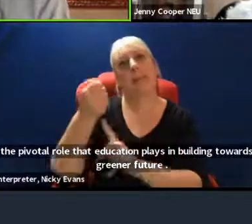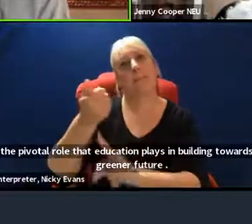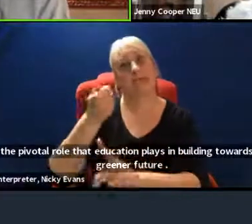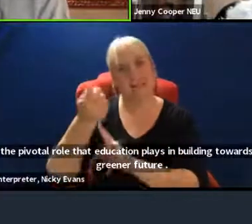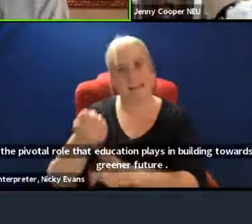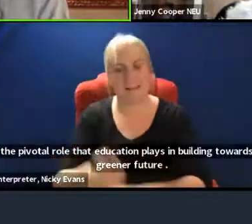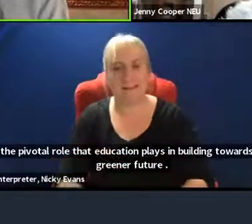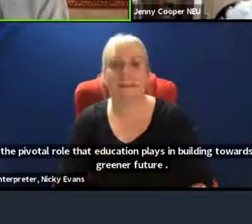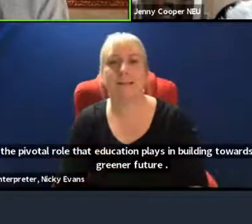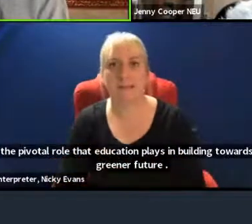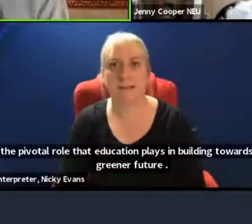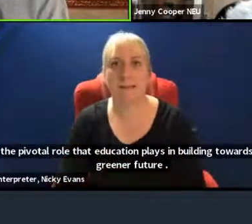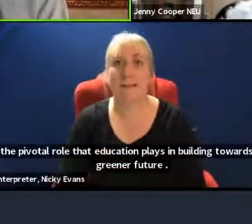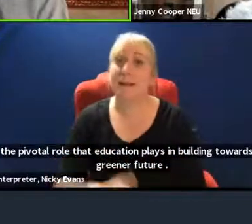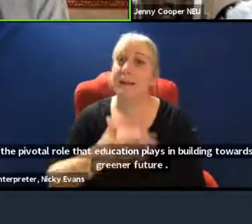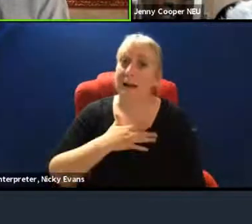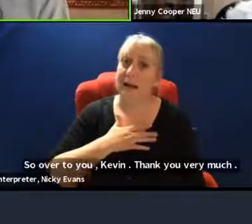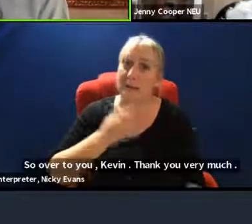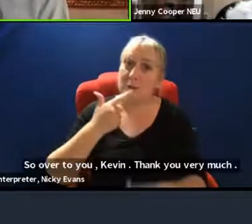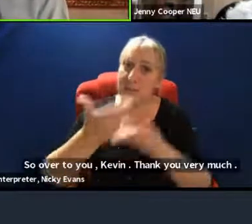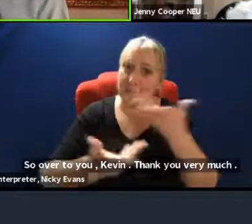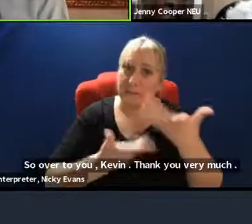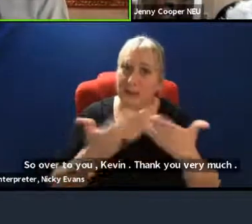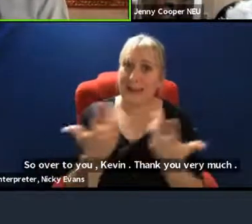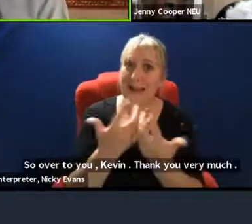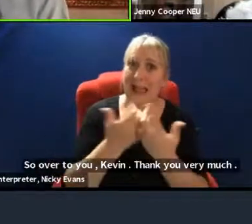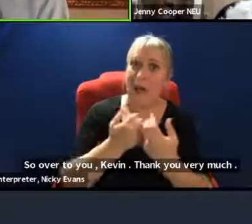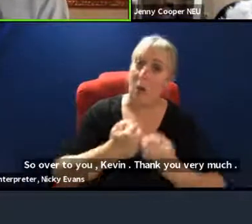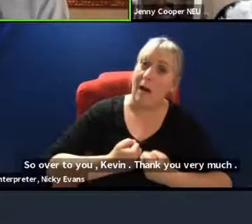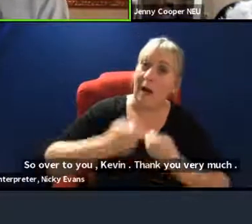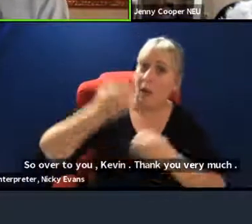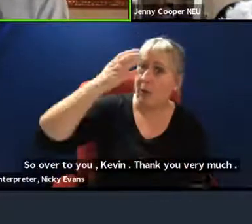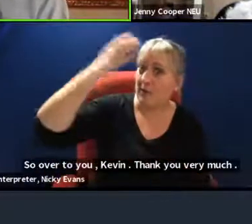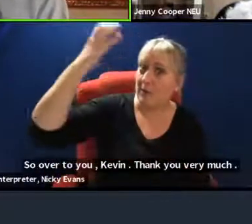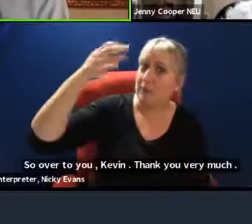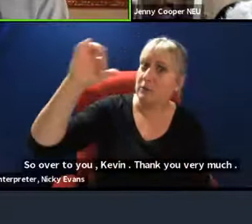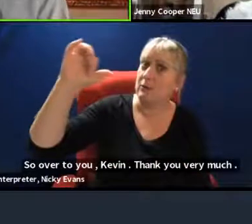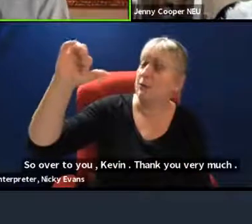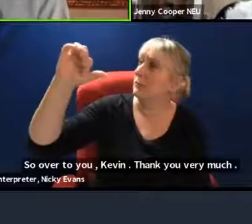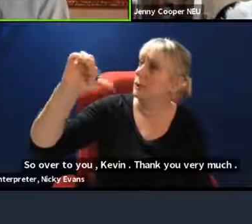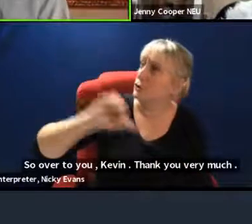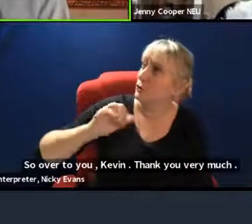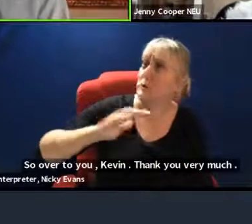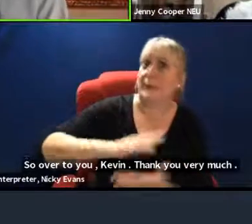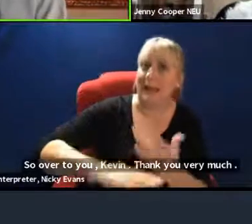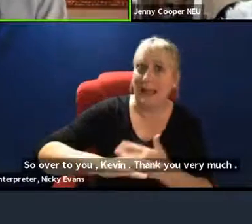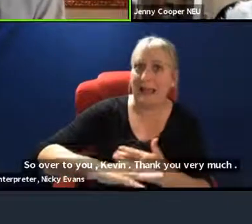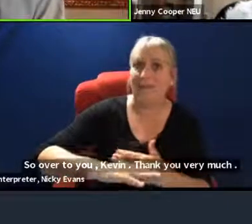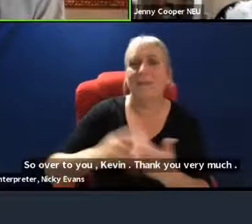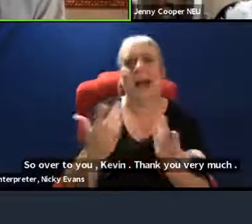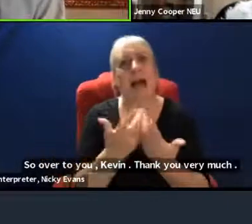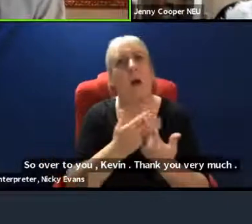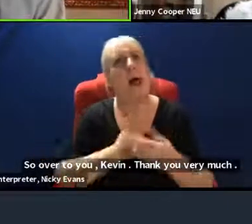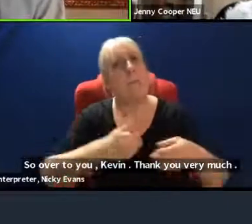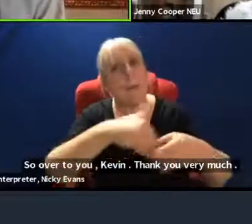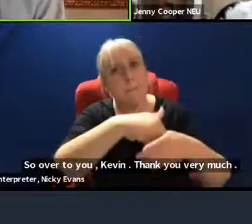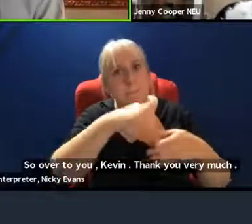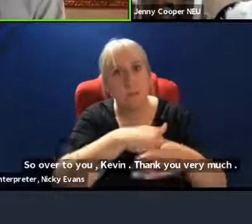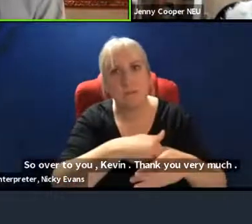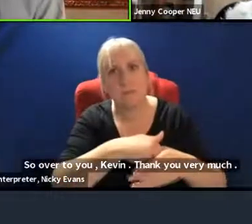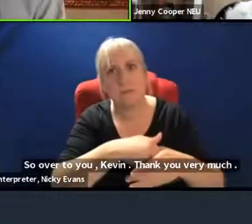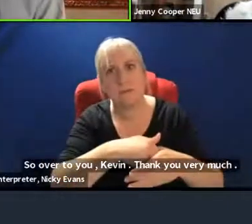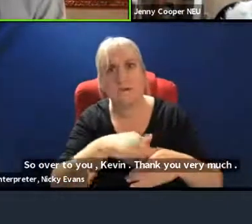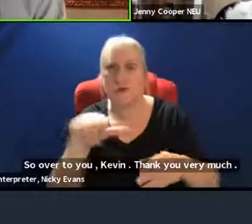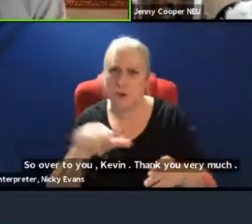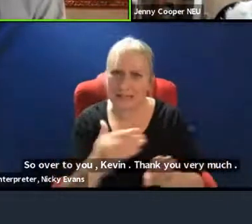I want to say something about how our government should act, something about how our members could act and something in praise of